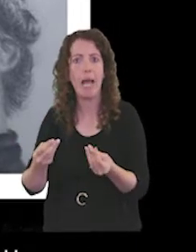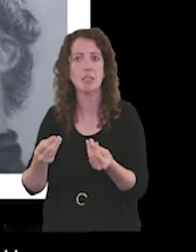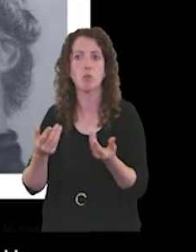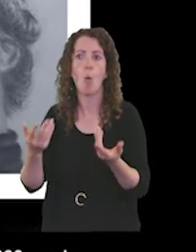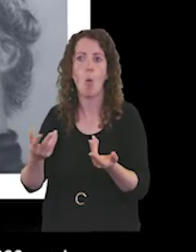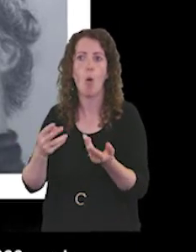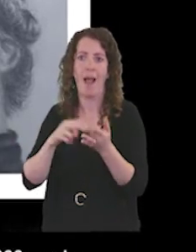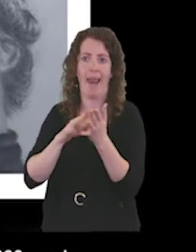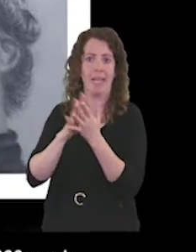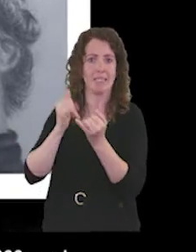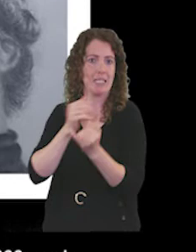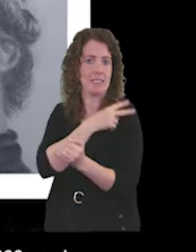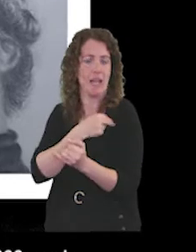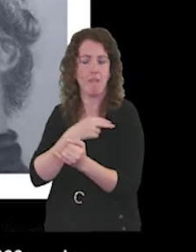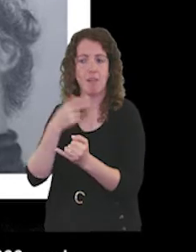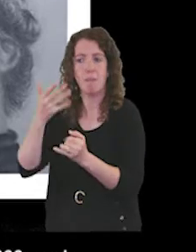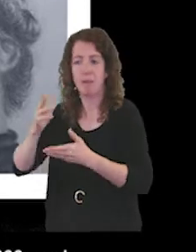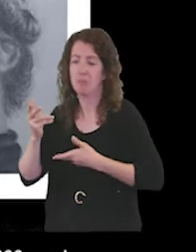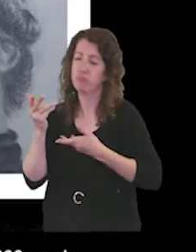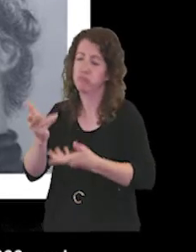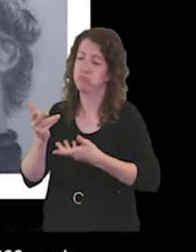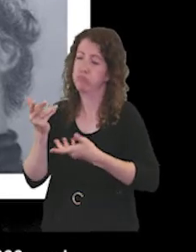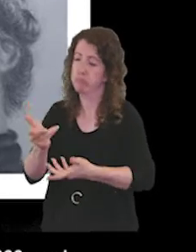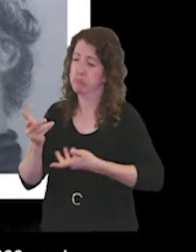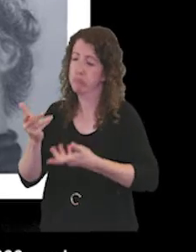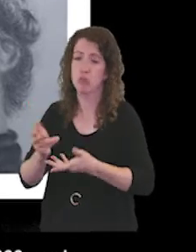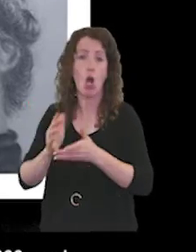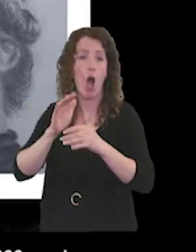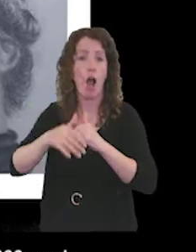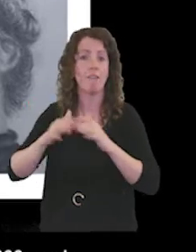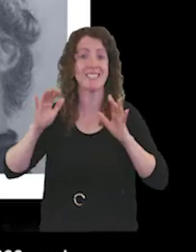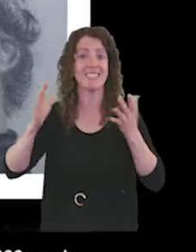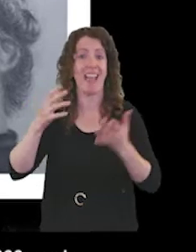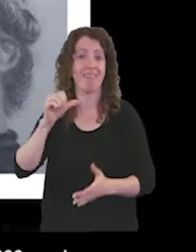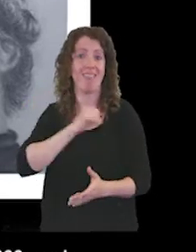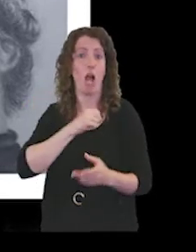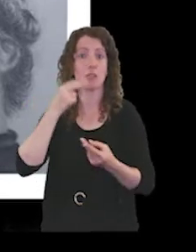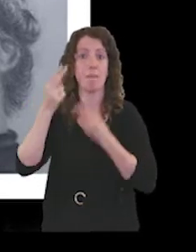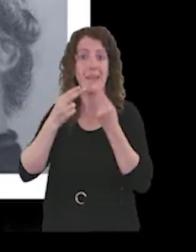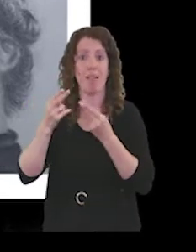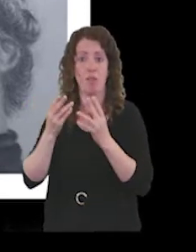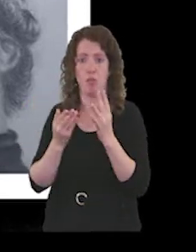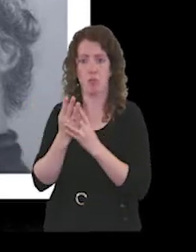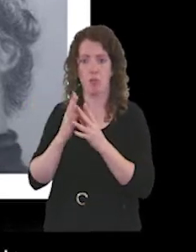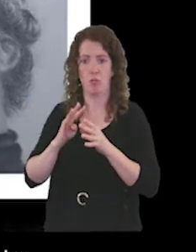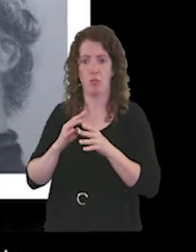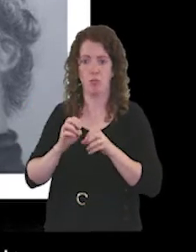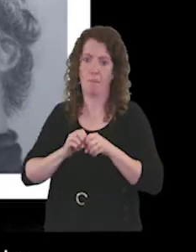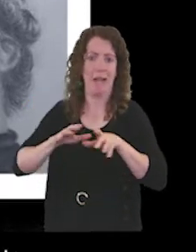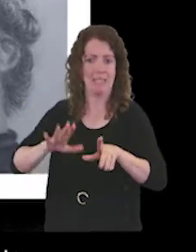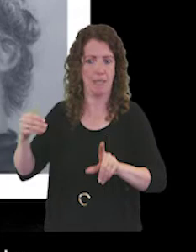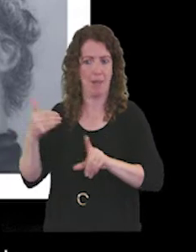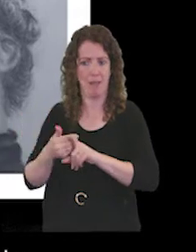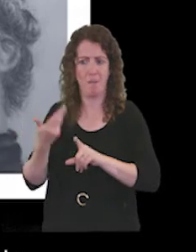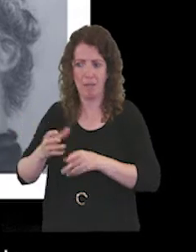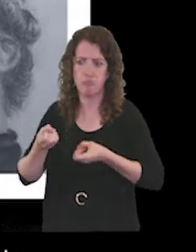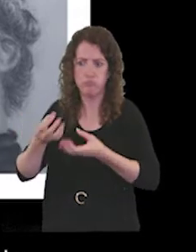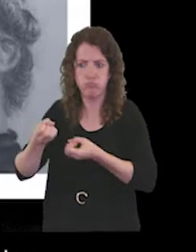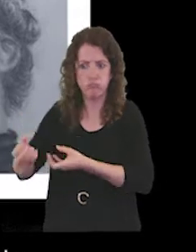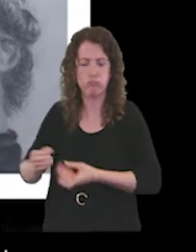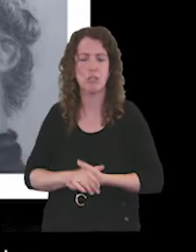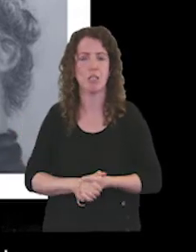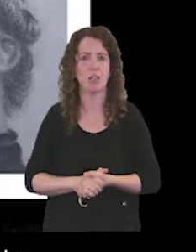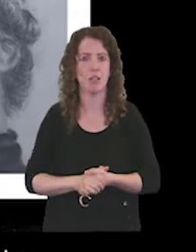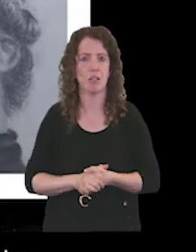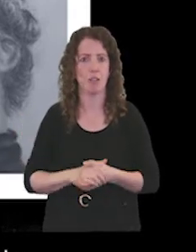staff. And they provided over 10,000 meals in the early part of the pandemic. And for